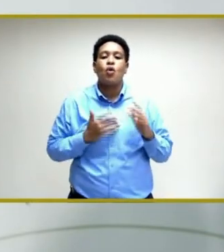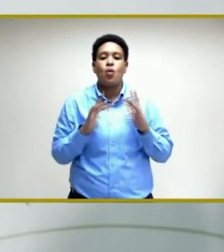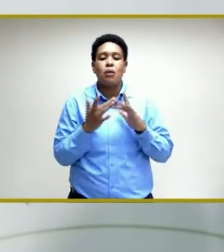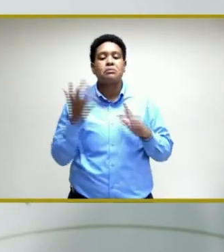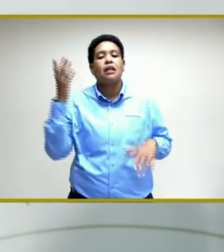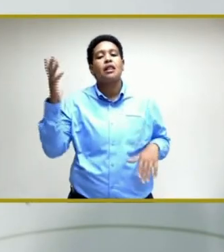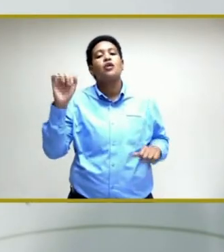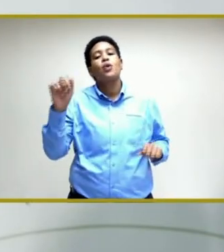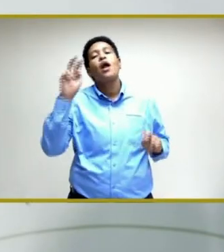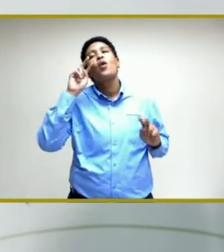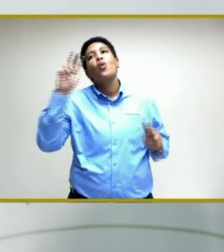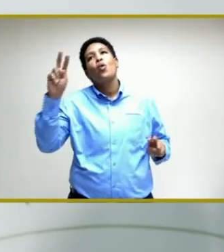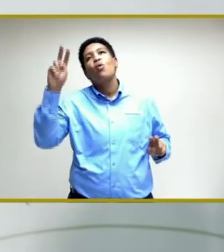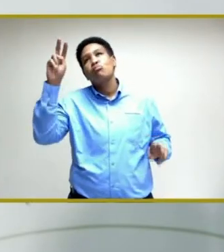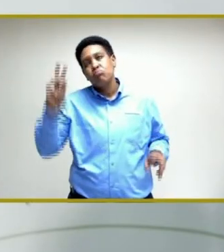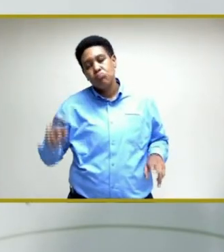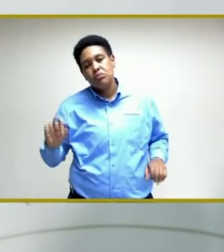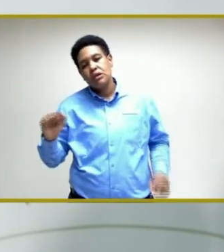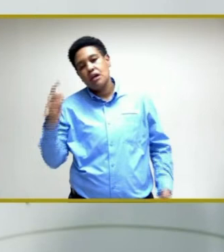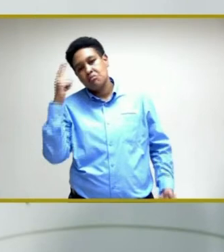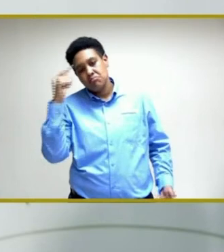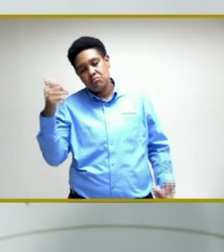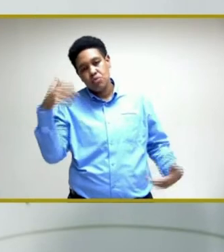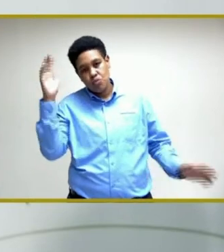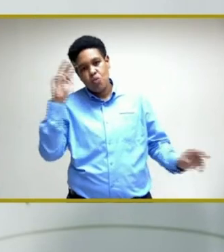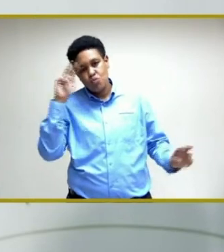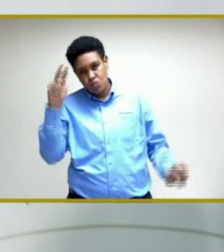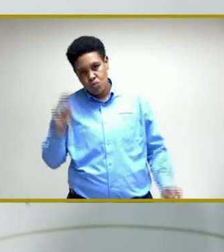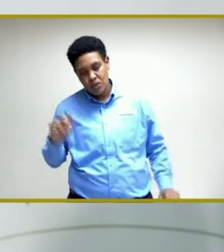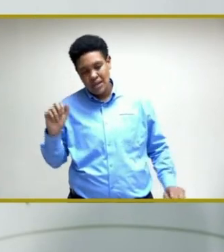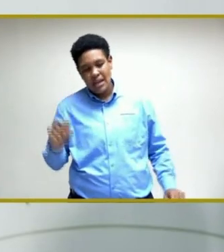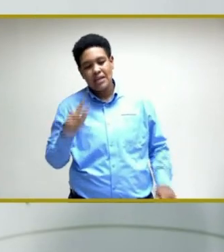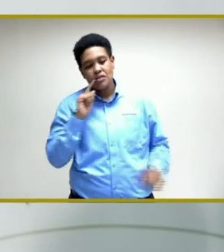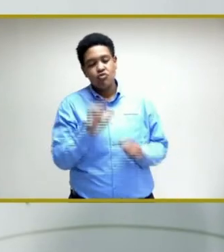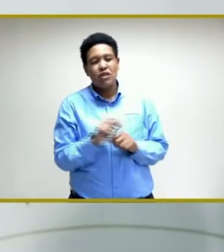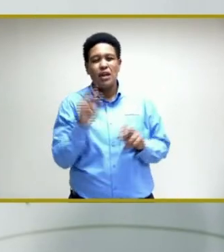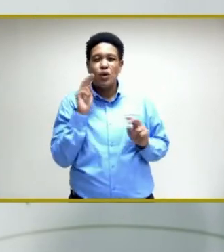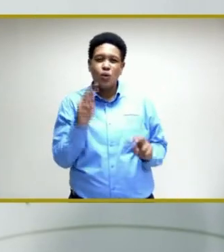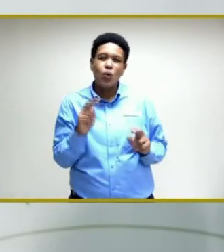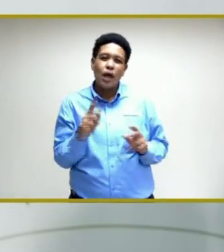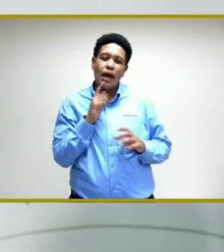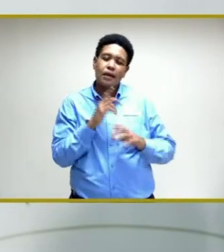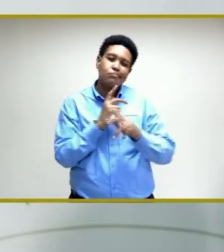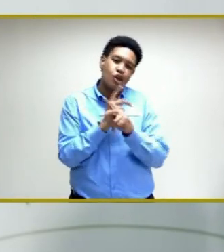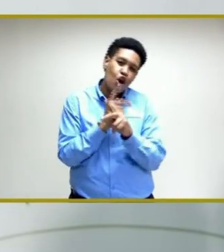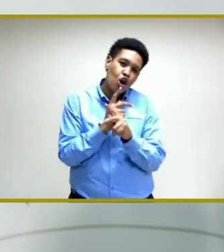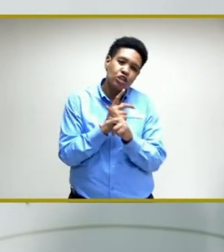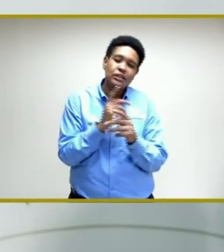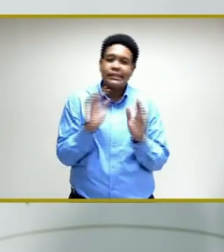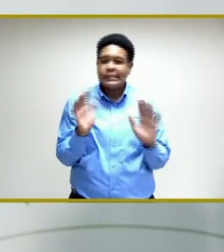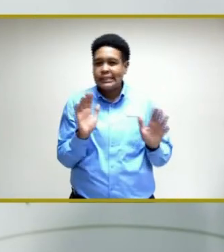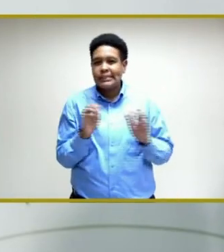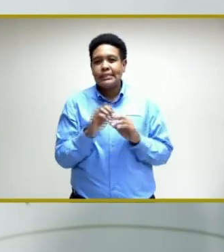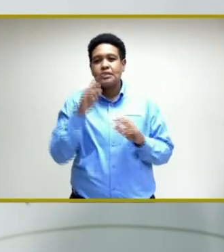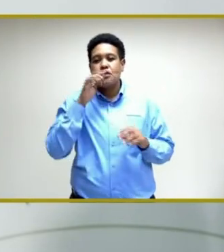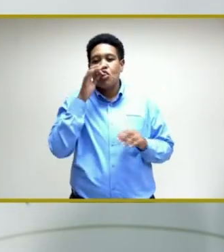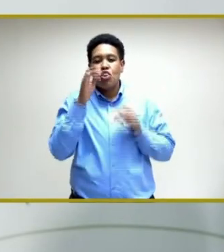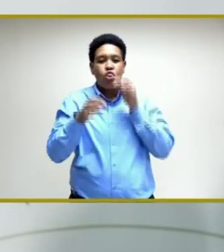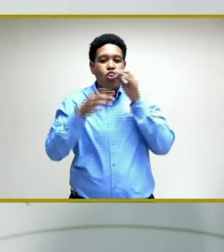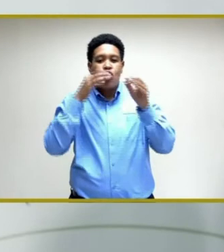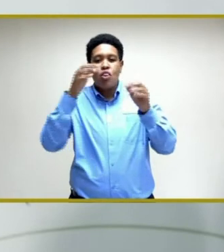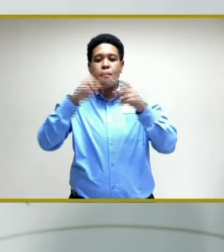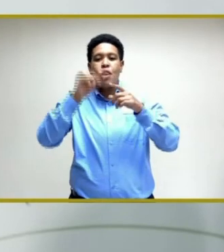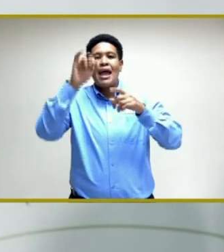that you can have a look at them. And it is looking at precautions in terms of droplets and